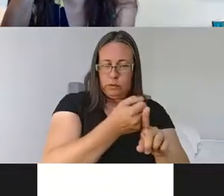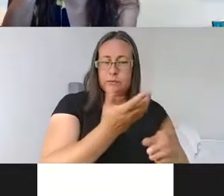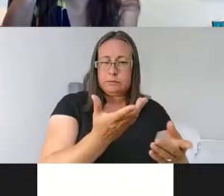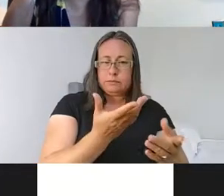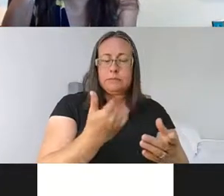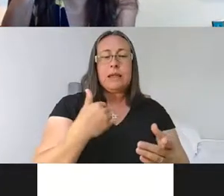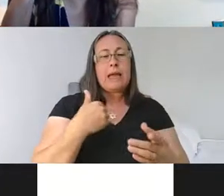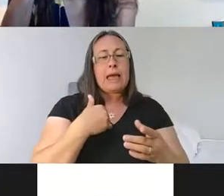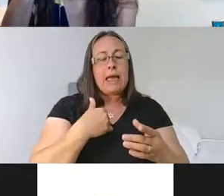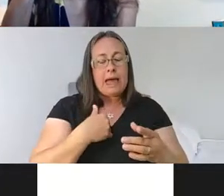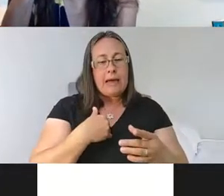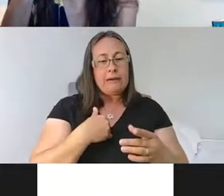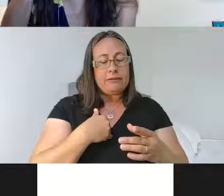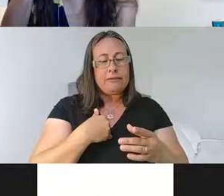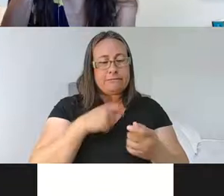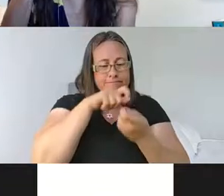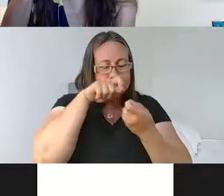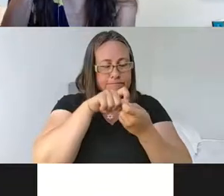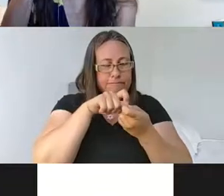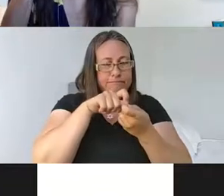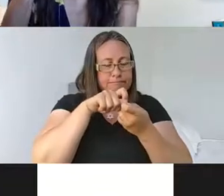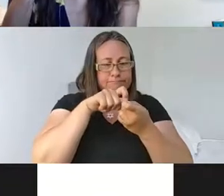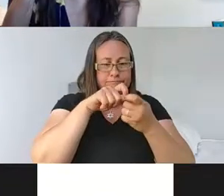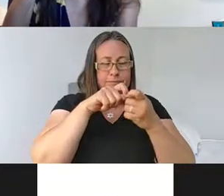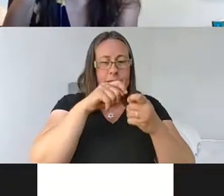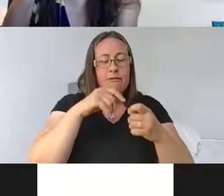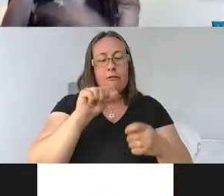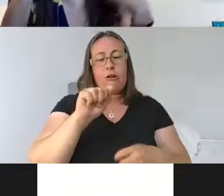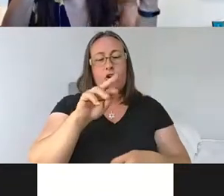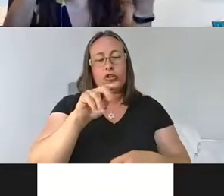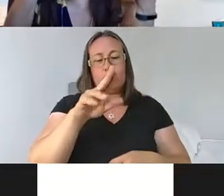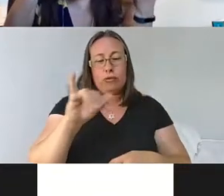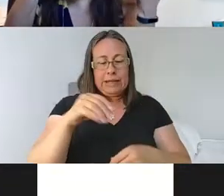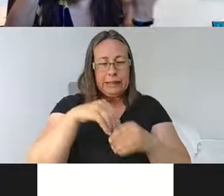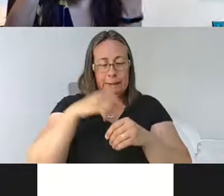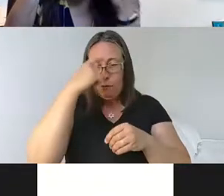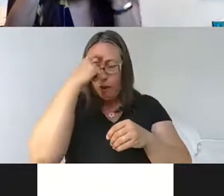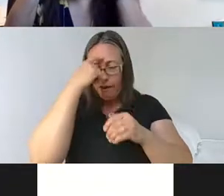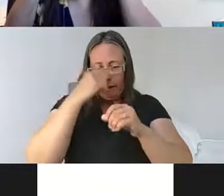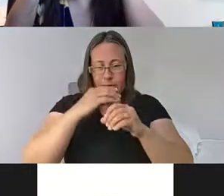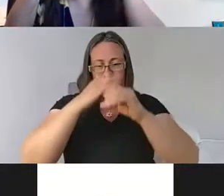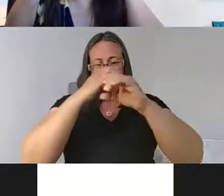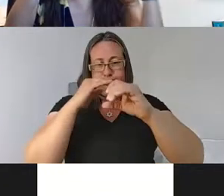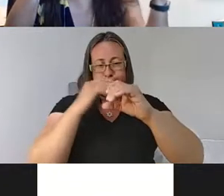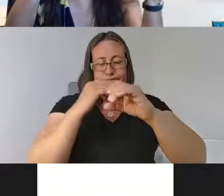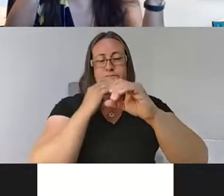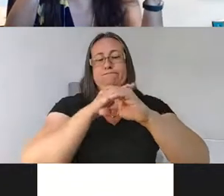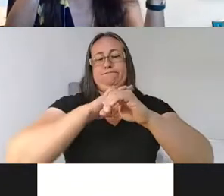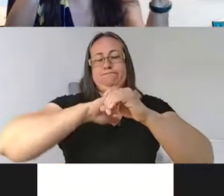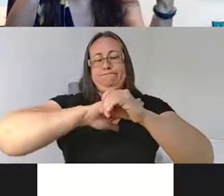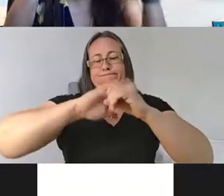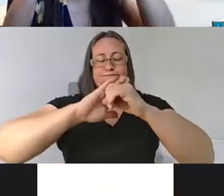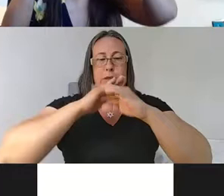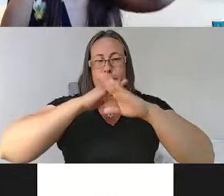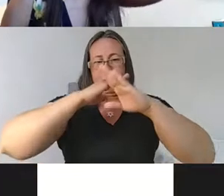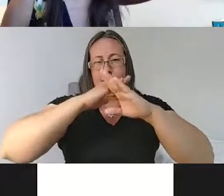there's a focal occlusion of, of an artery in the brain. And the majority of these tend to happen actually in the forebrain. Um, so parts of the brain,